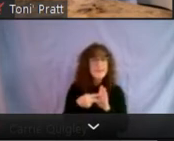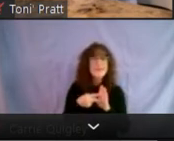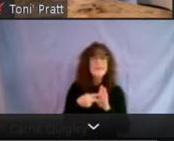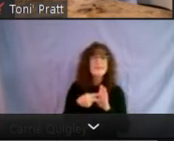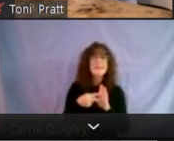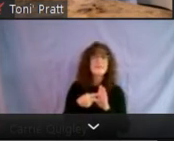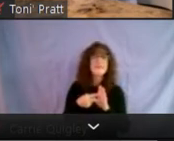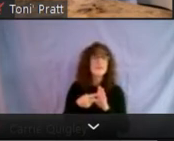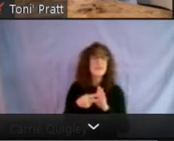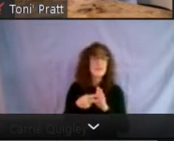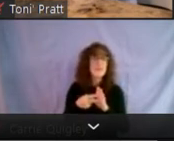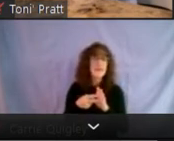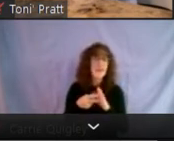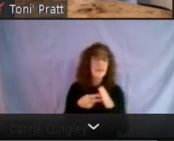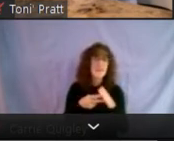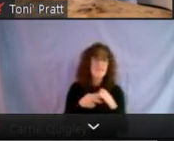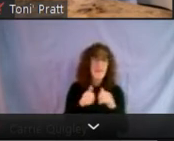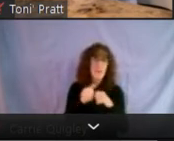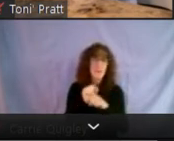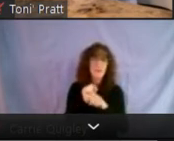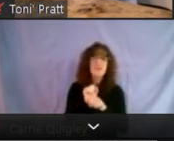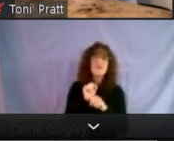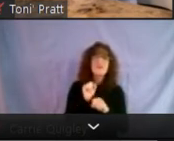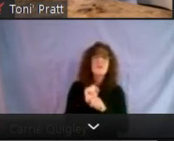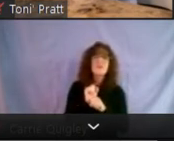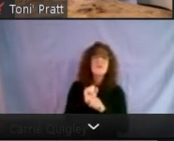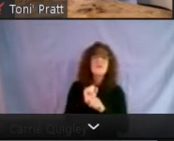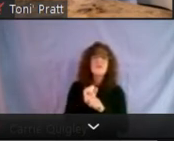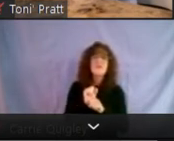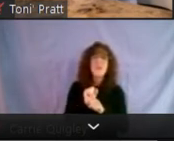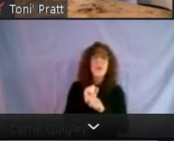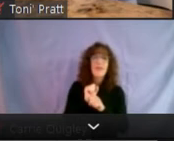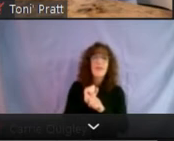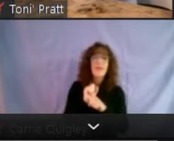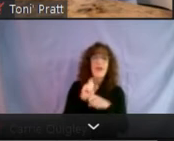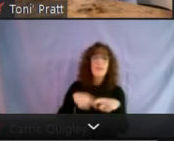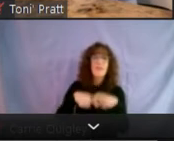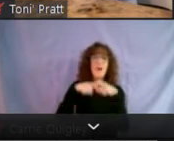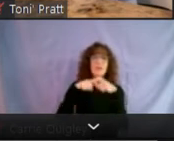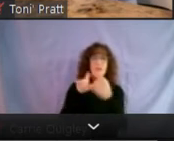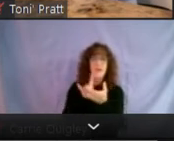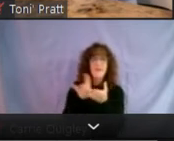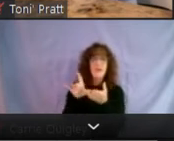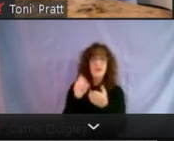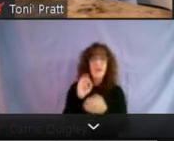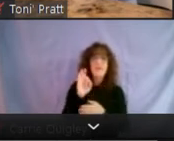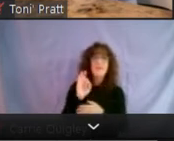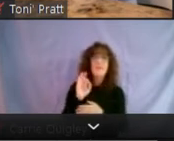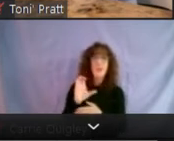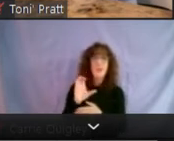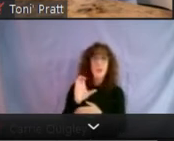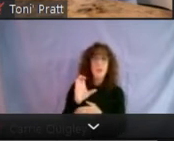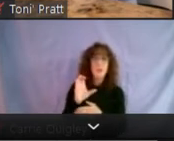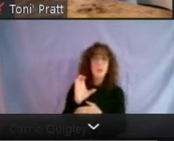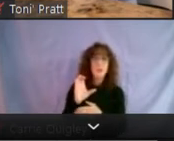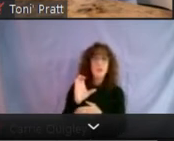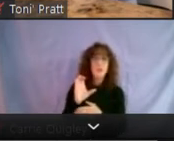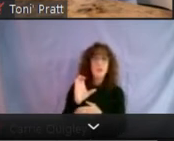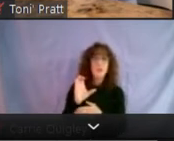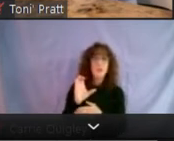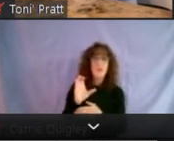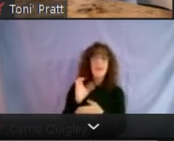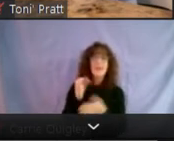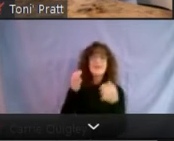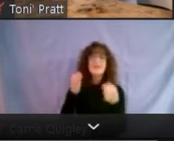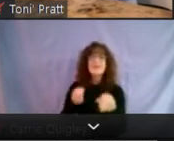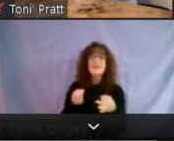mechanics. Um, the, the pause on evictions as well as foreclosures is really, uh, set forth by